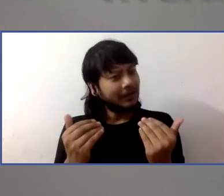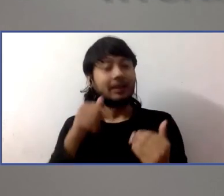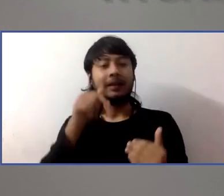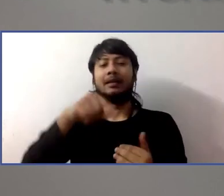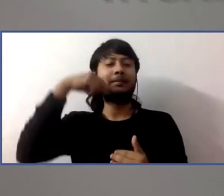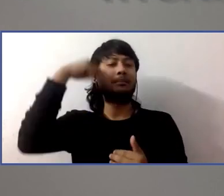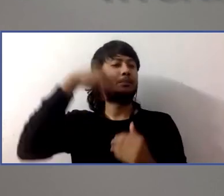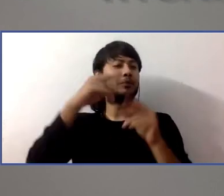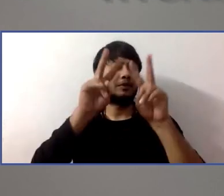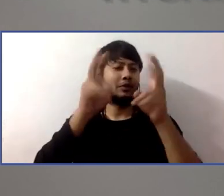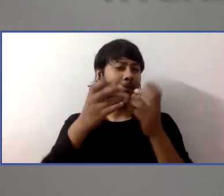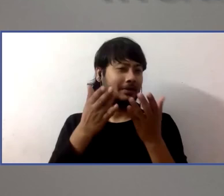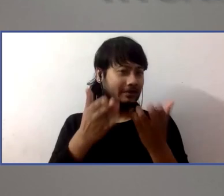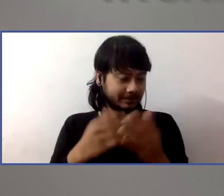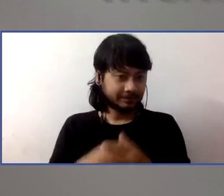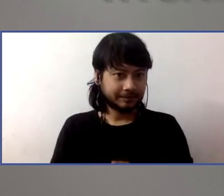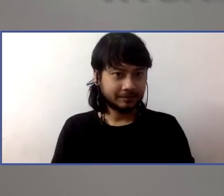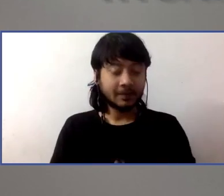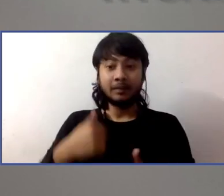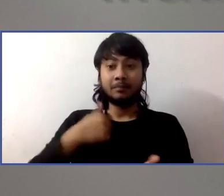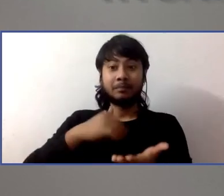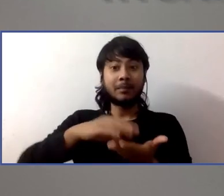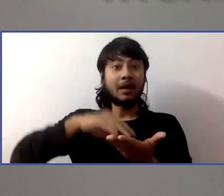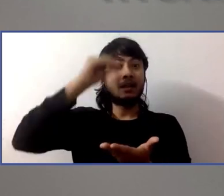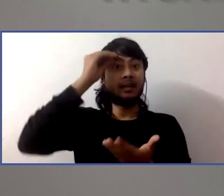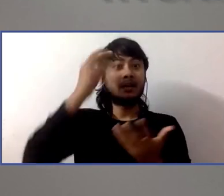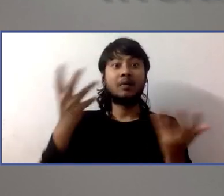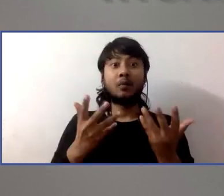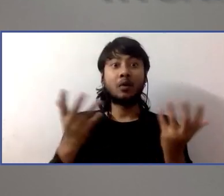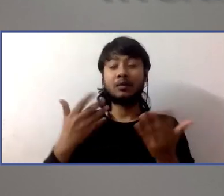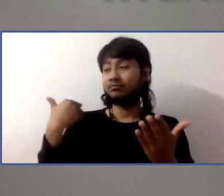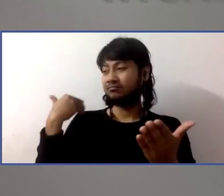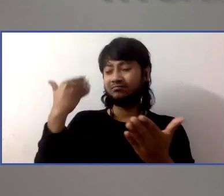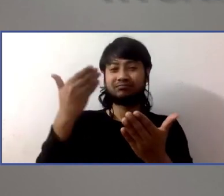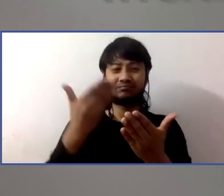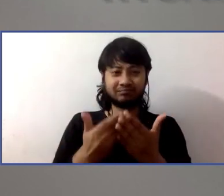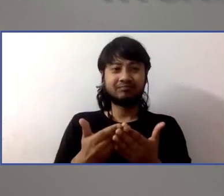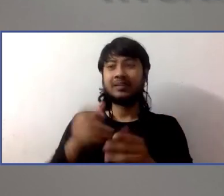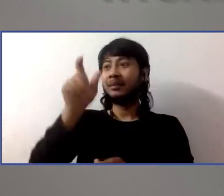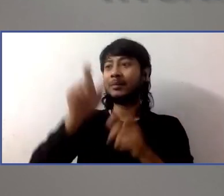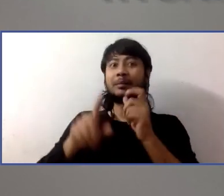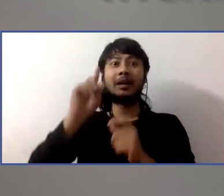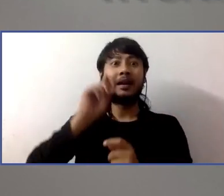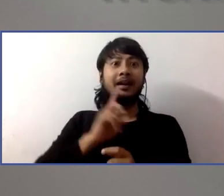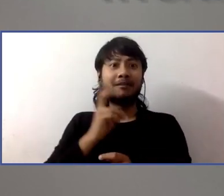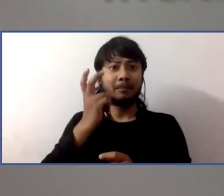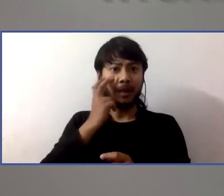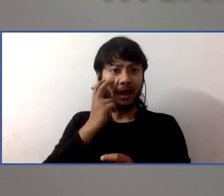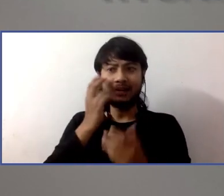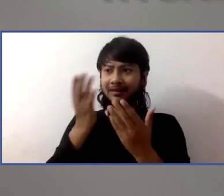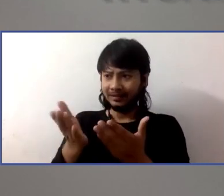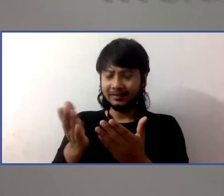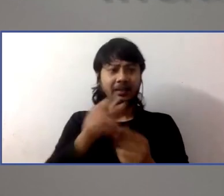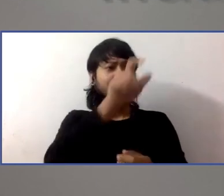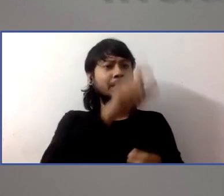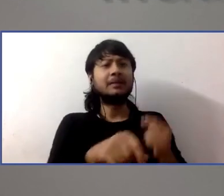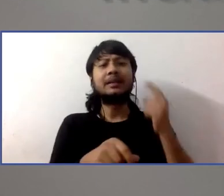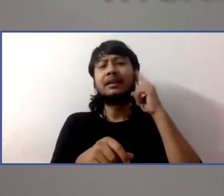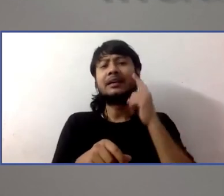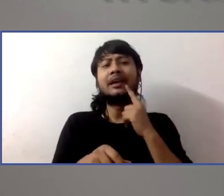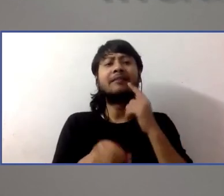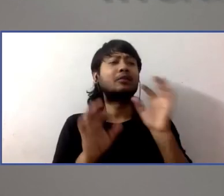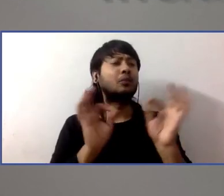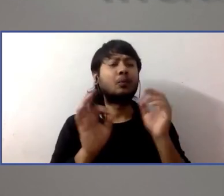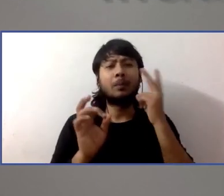And it's that people who are DeafBlind and people with disabilities are people just like anyone else. And I know that sounds like